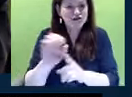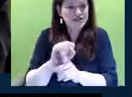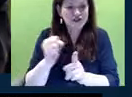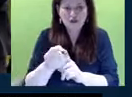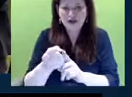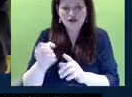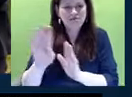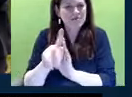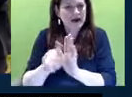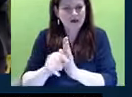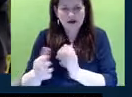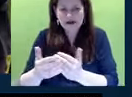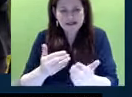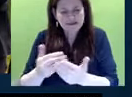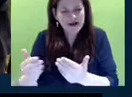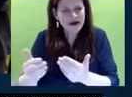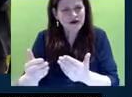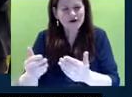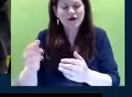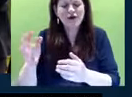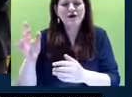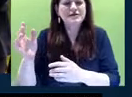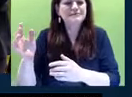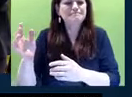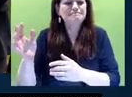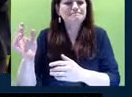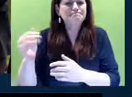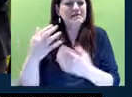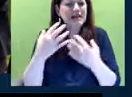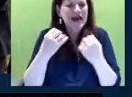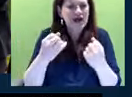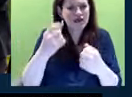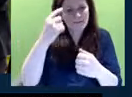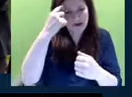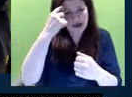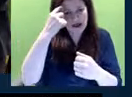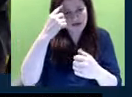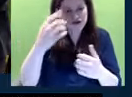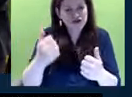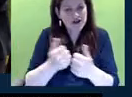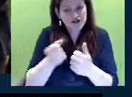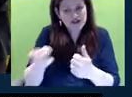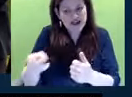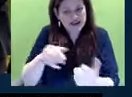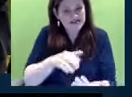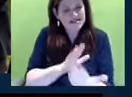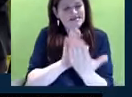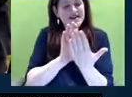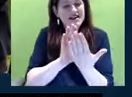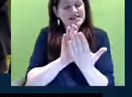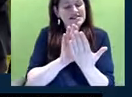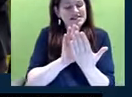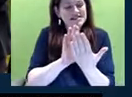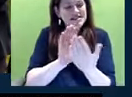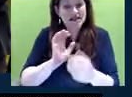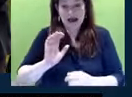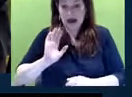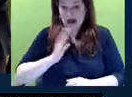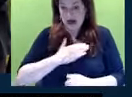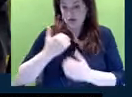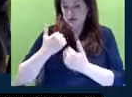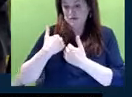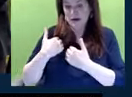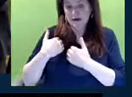come from, no matter the health, mental health challenges that they face, it's our responsibility